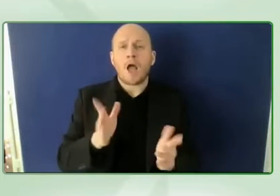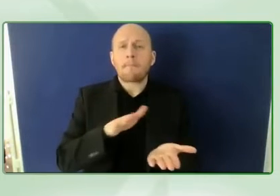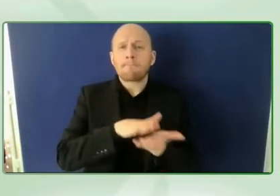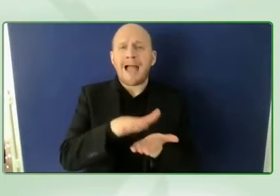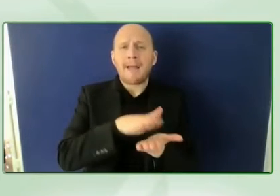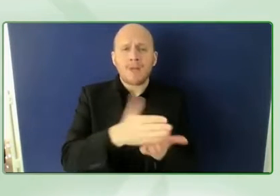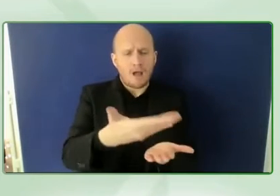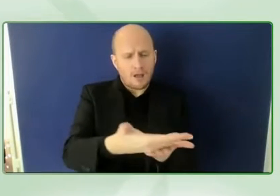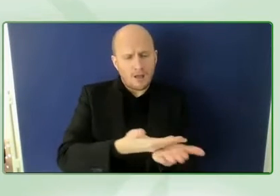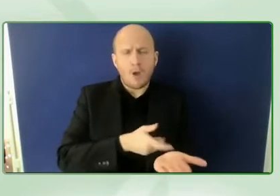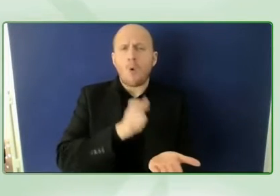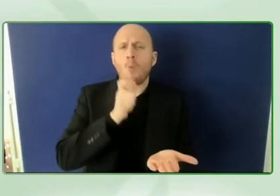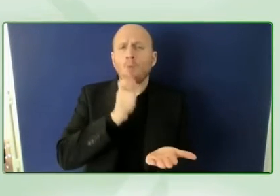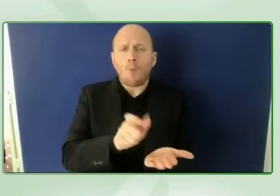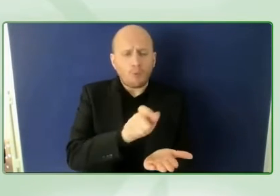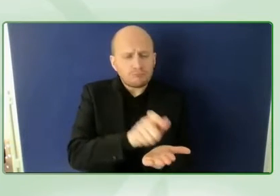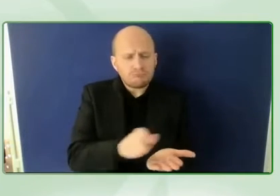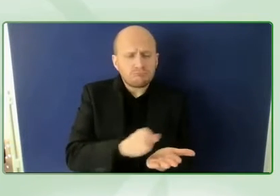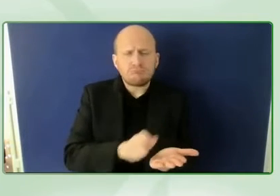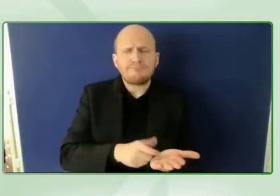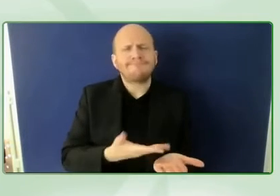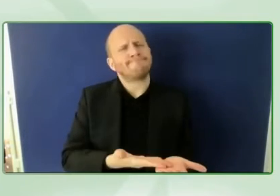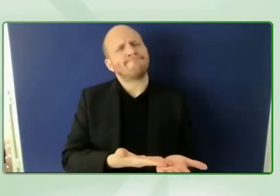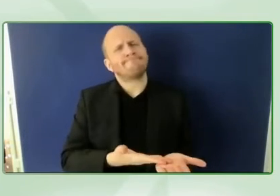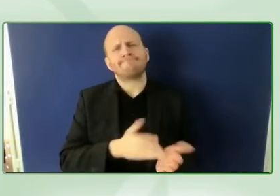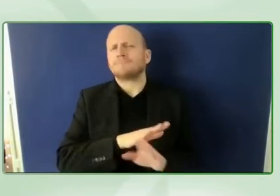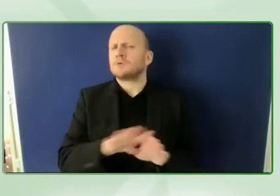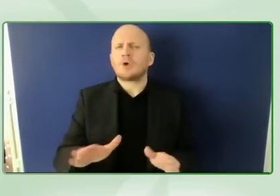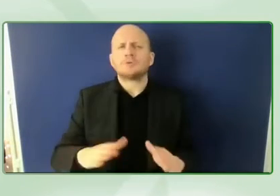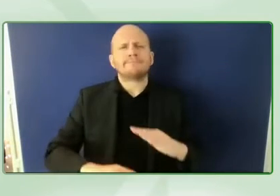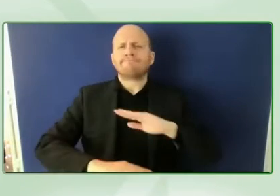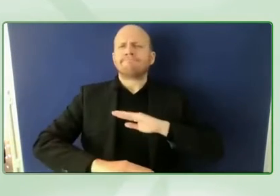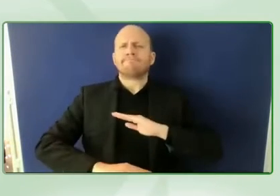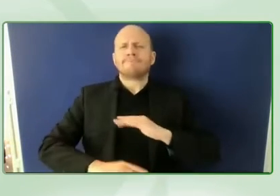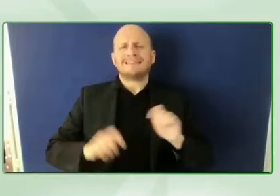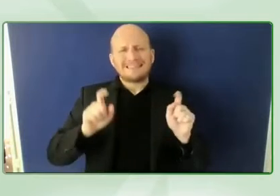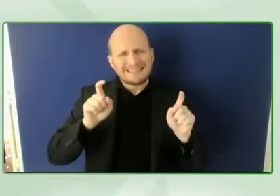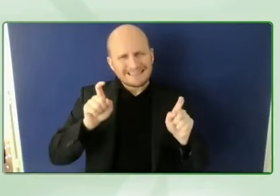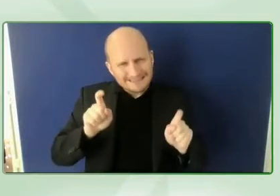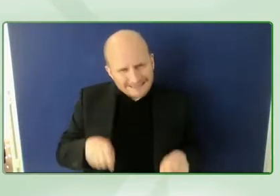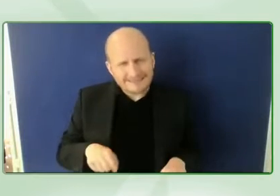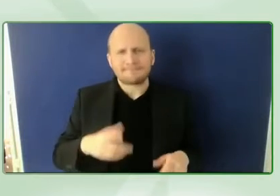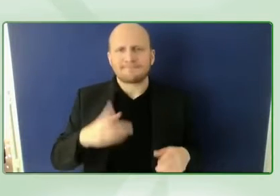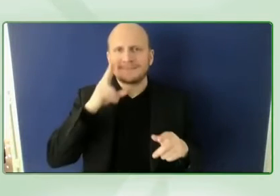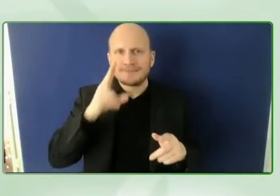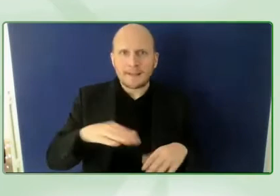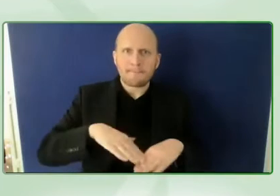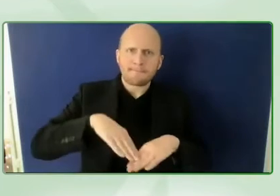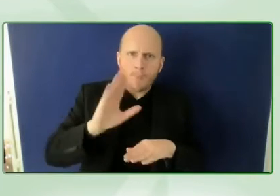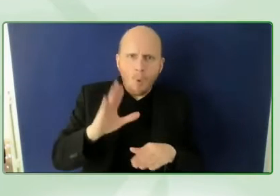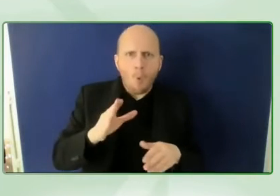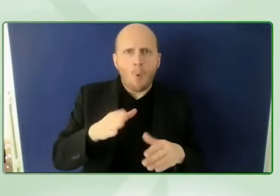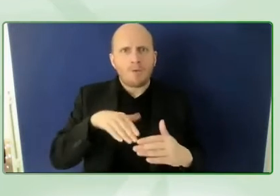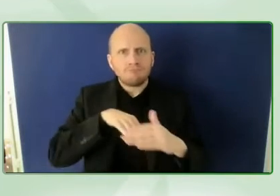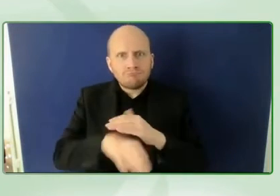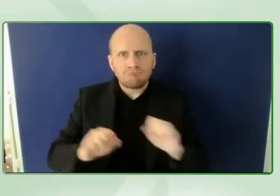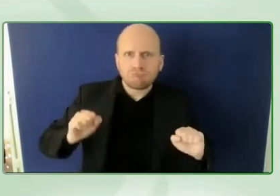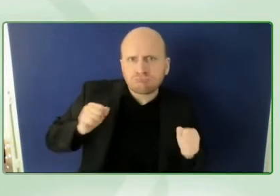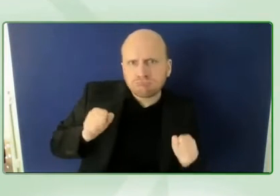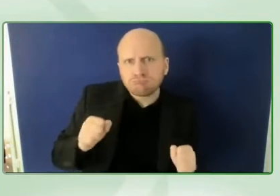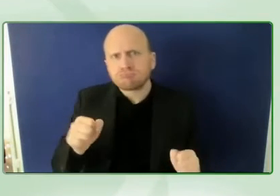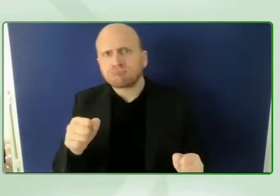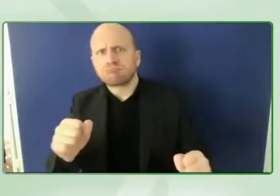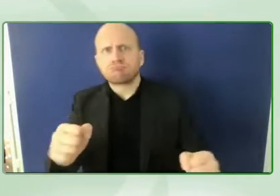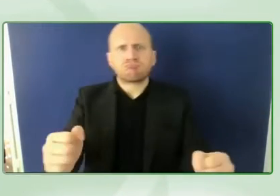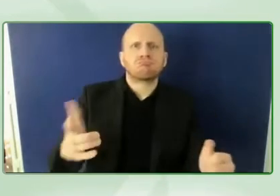across all sectors at all levels um and something inspirational is really necessary to keep that progress driving forward i think that's the real